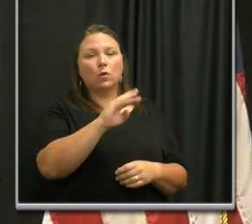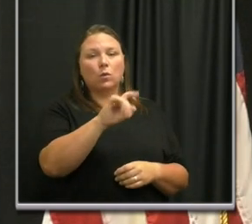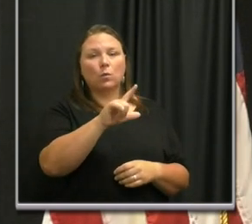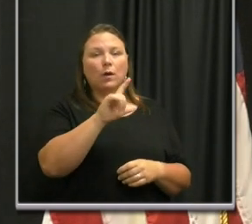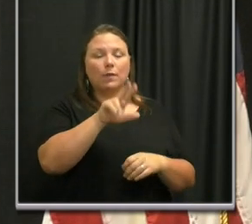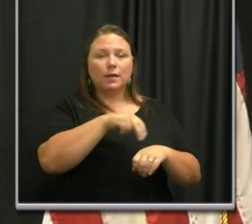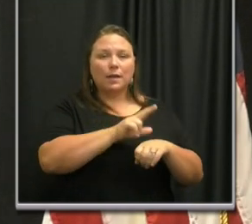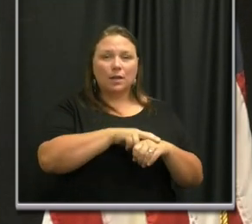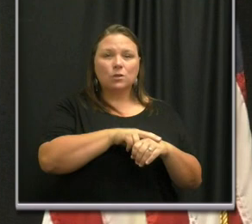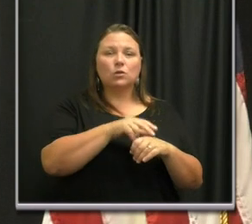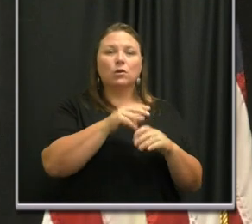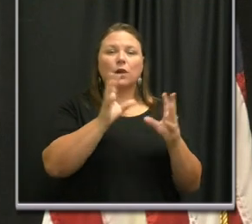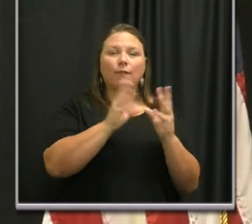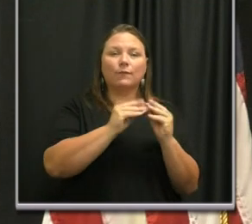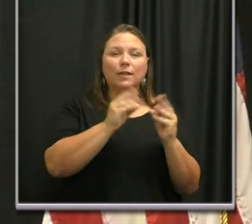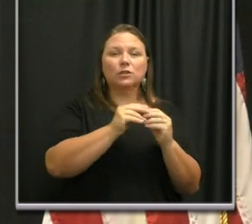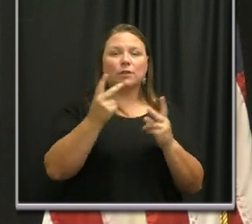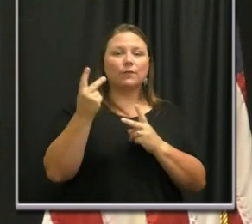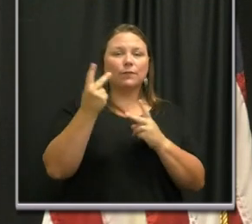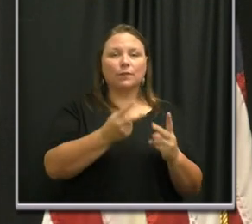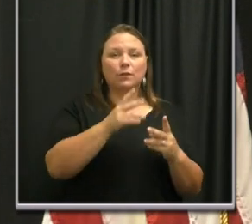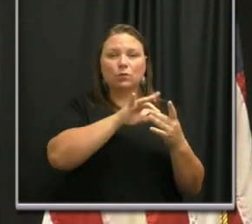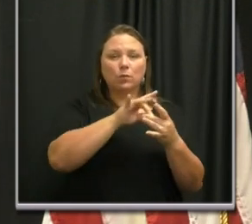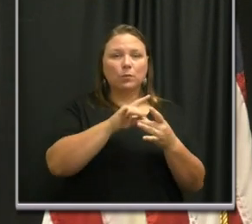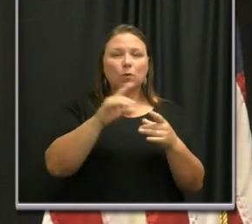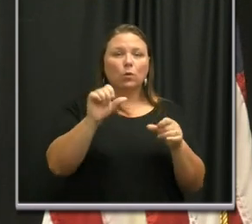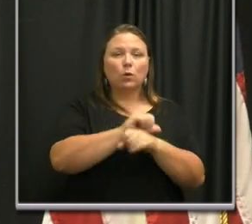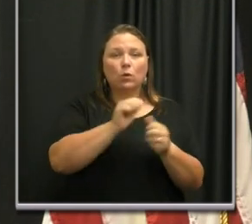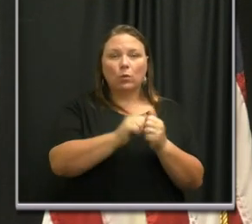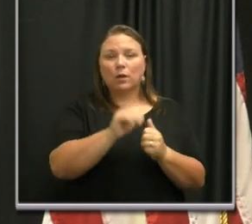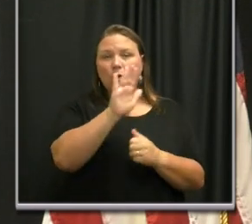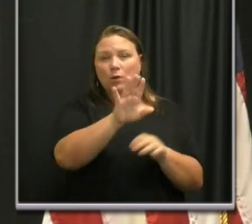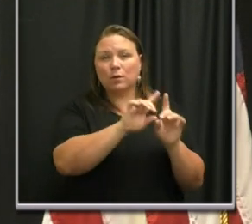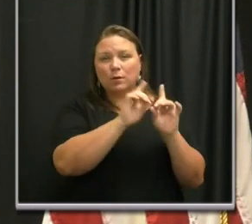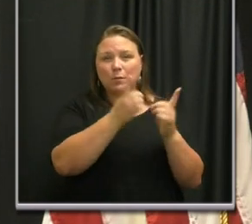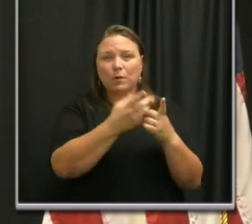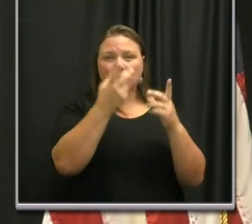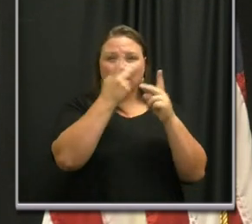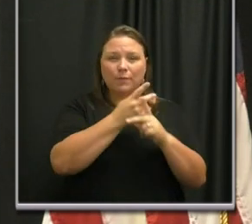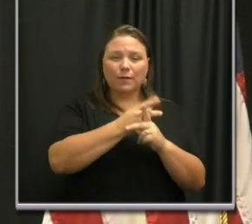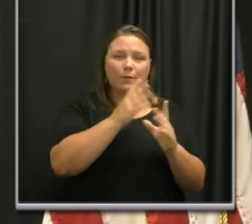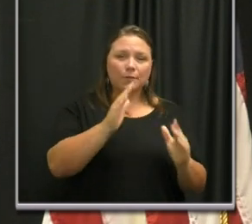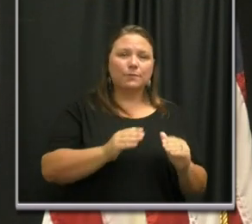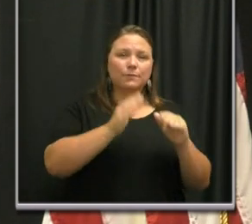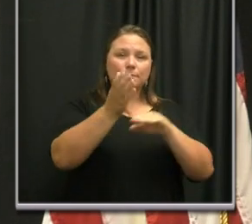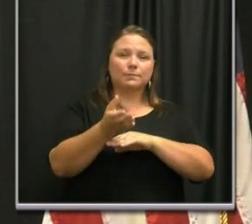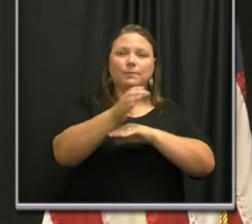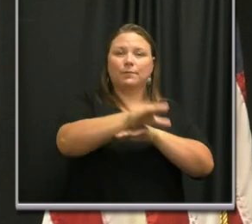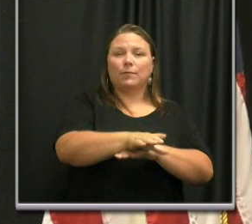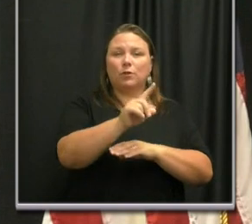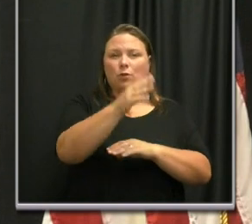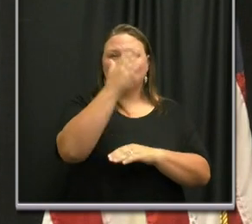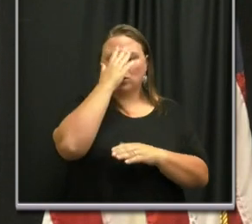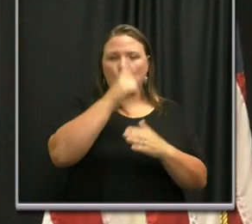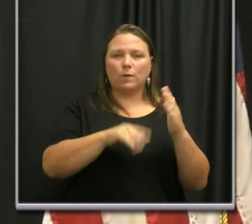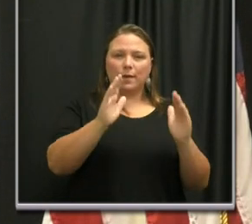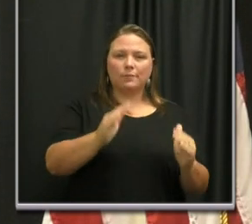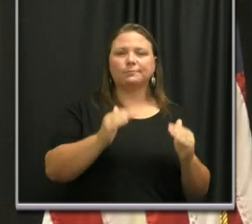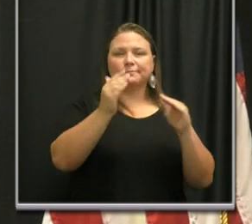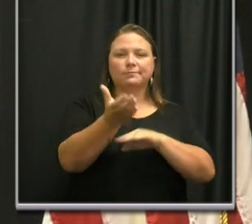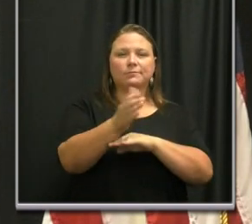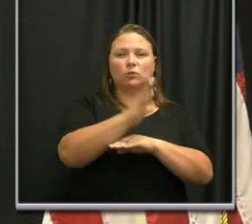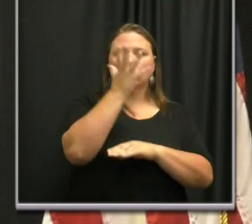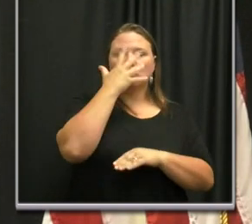Convention and Visitors Corporation, told us they're working with your department to find the next level of enforcement. Do you know what that next level